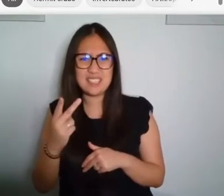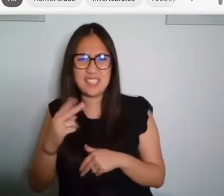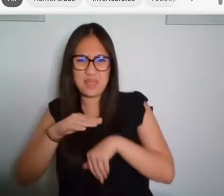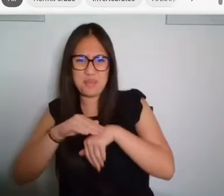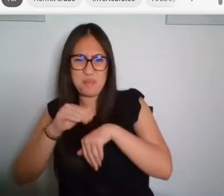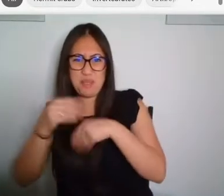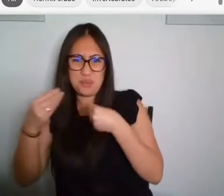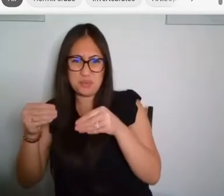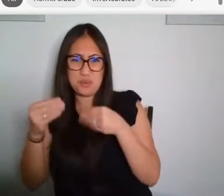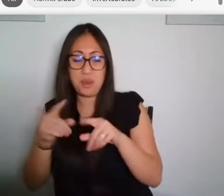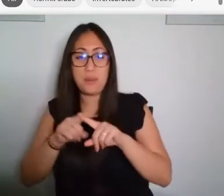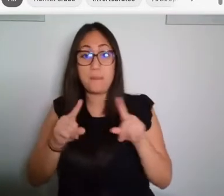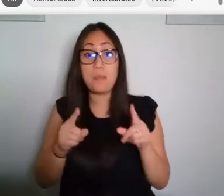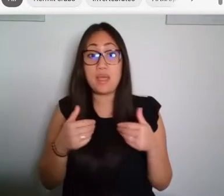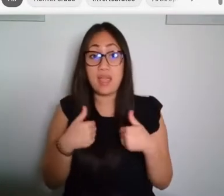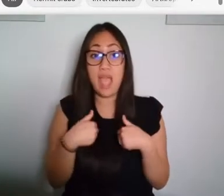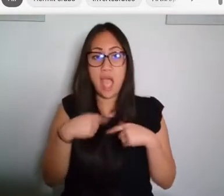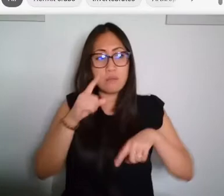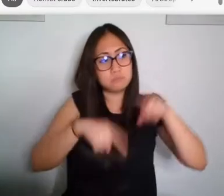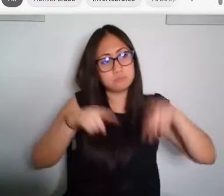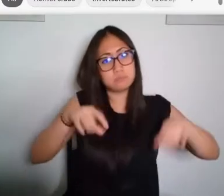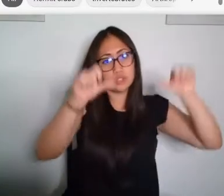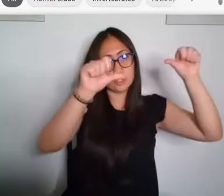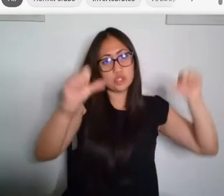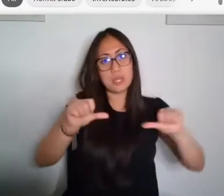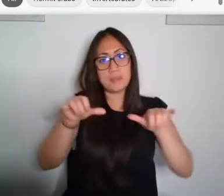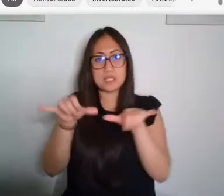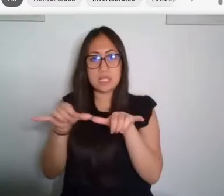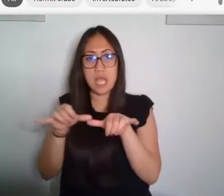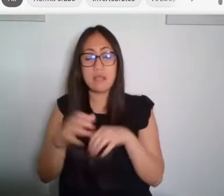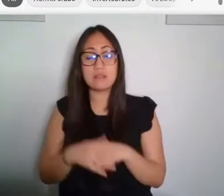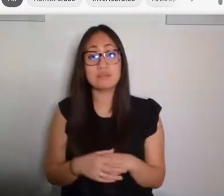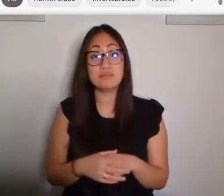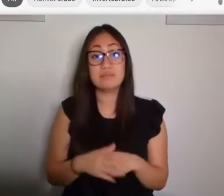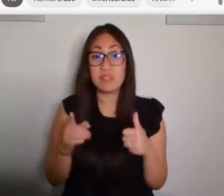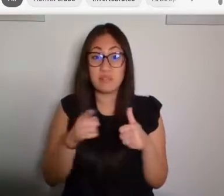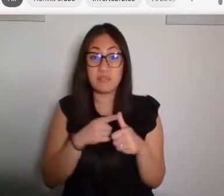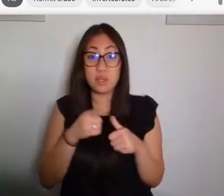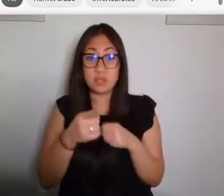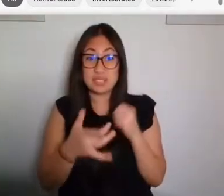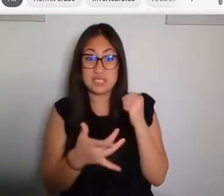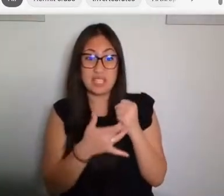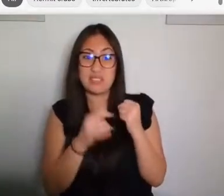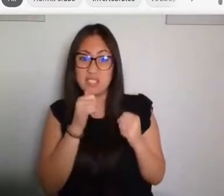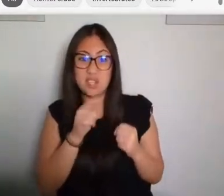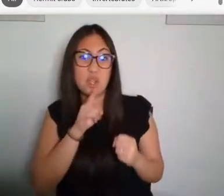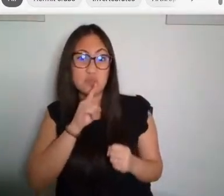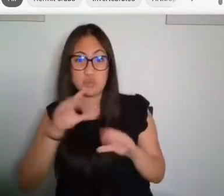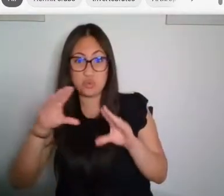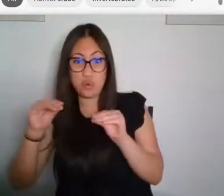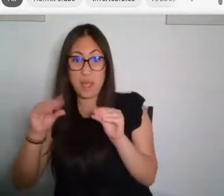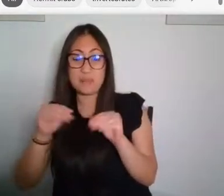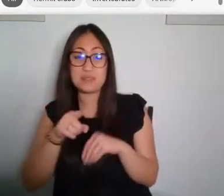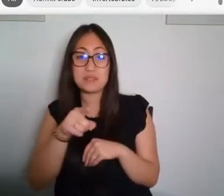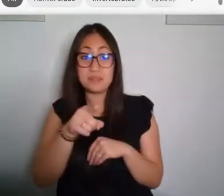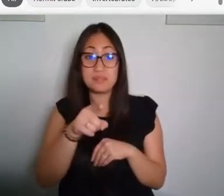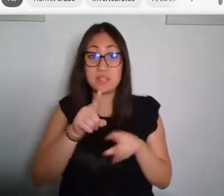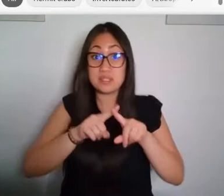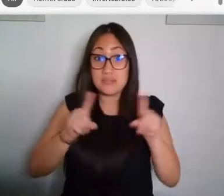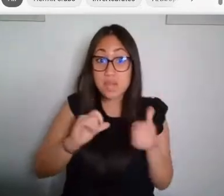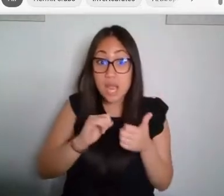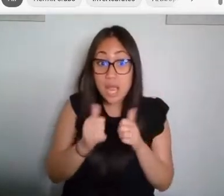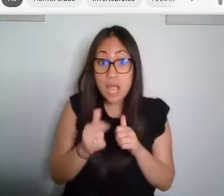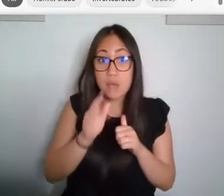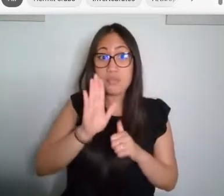crabs come in all shapes and sizes. First off, they're technically not even true crabs. Hermit crabs differ from true crabs in that their